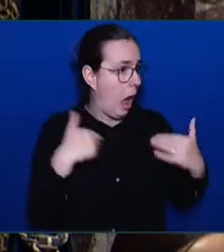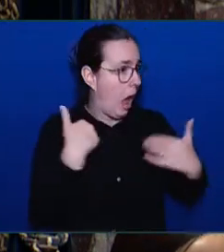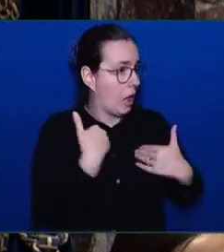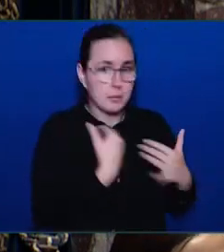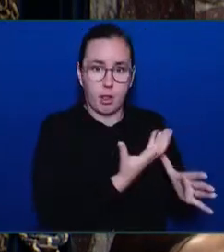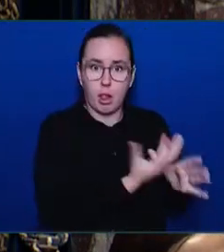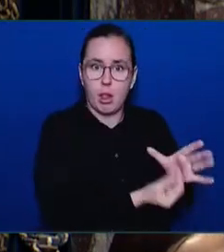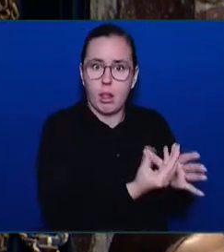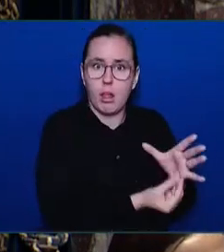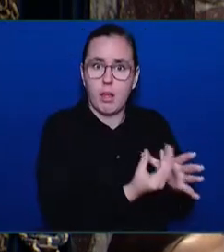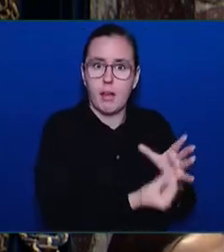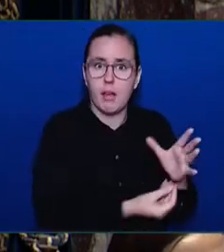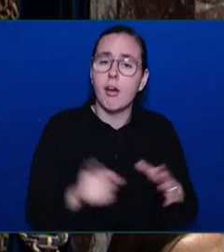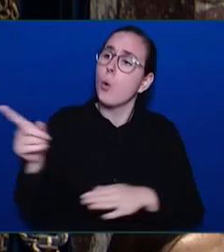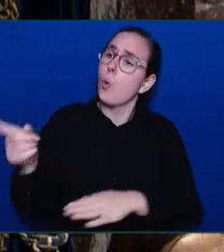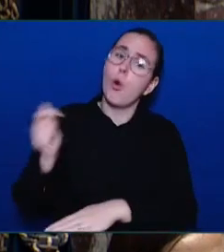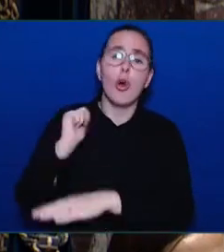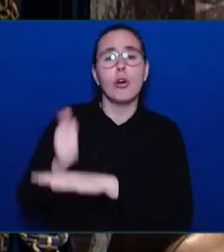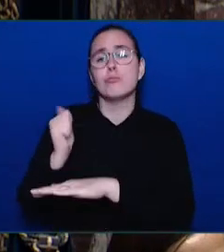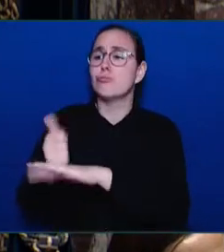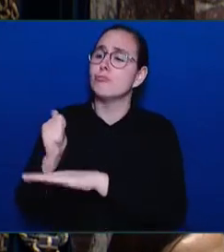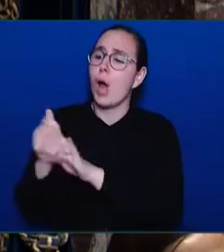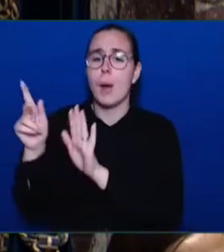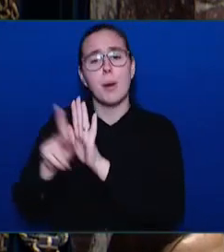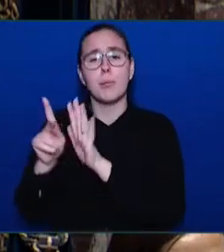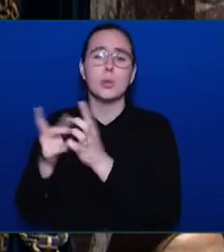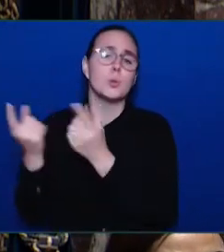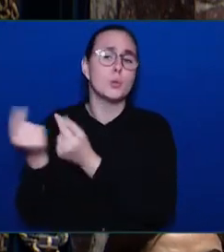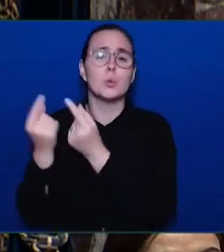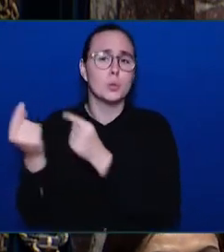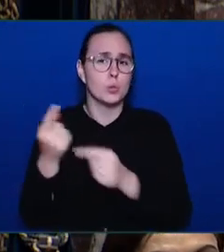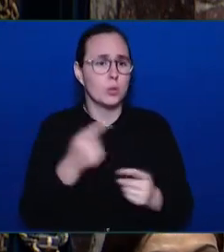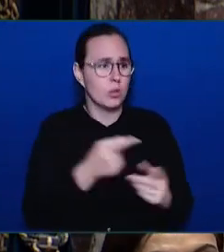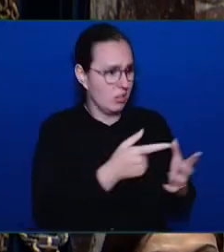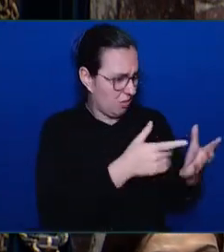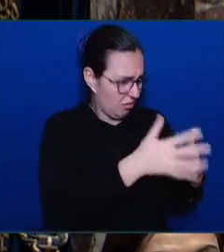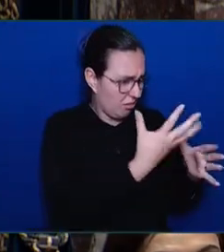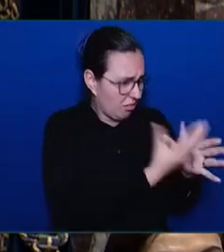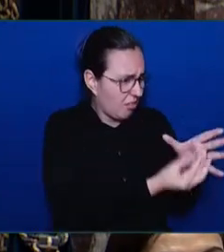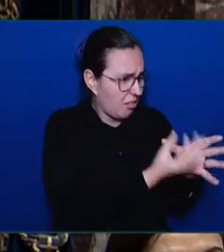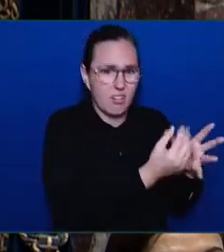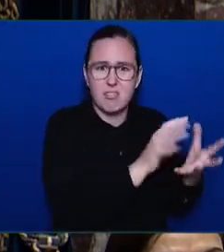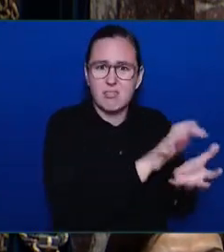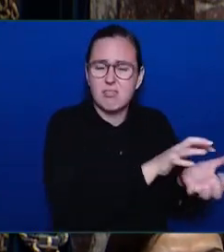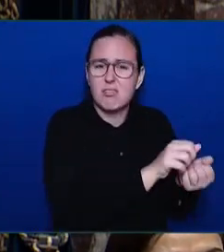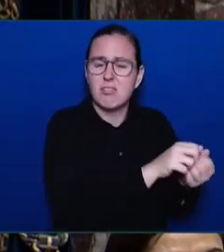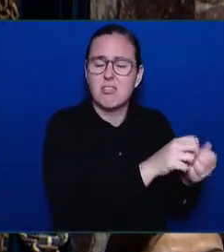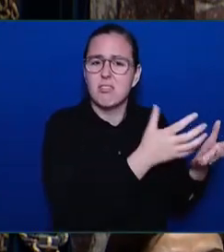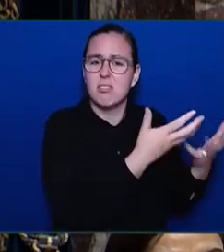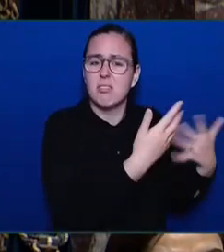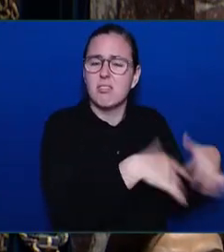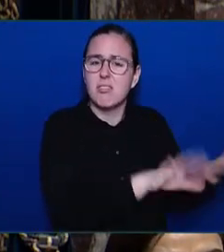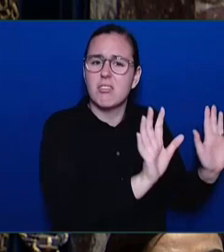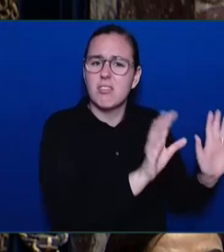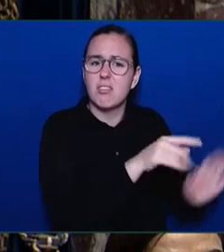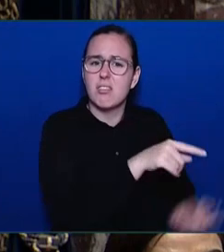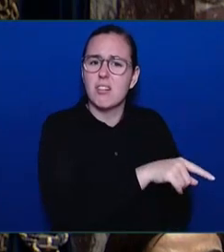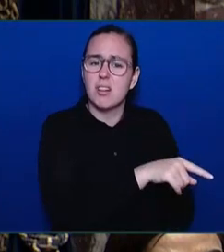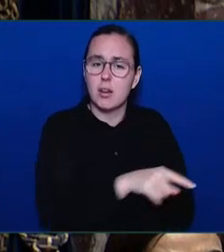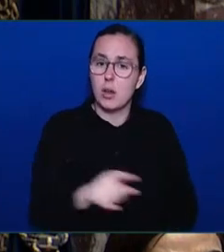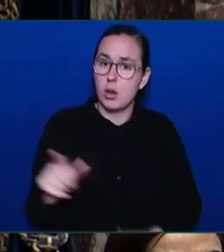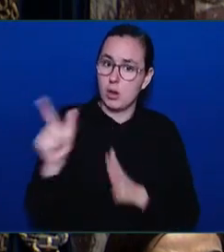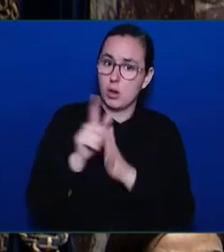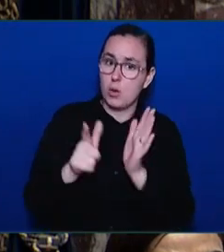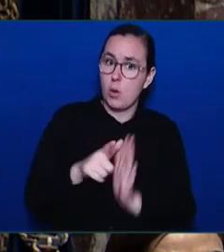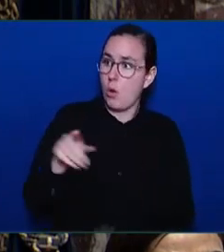policy. The old agreements paid First Nations for dead trees, Mr. Speaker. Now the province is proposing to defer logging on 2